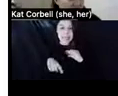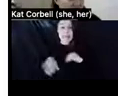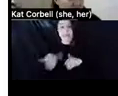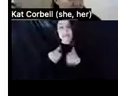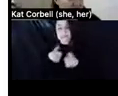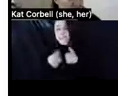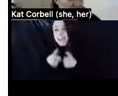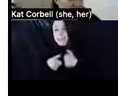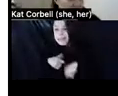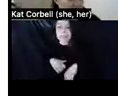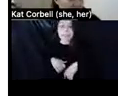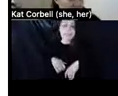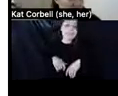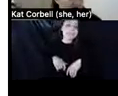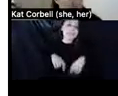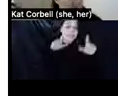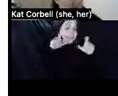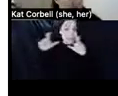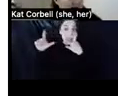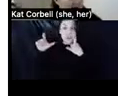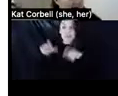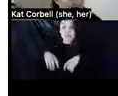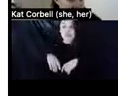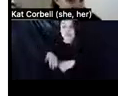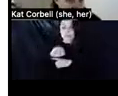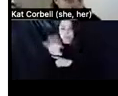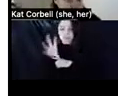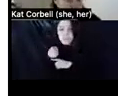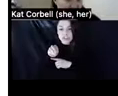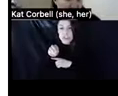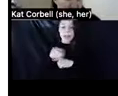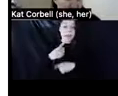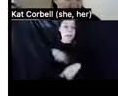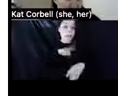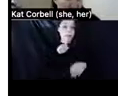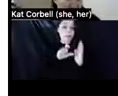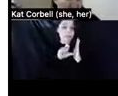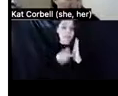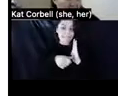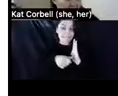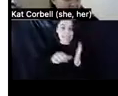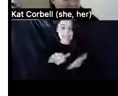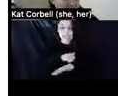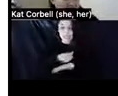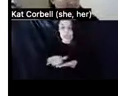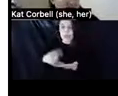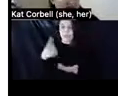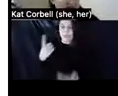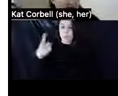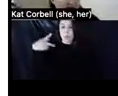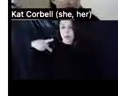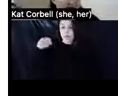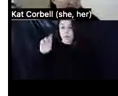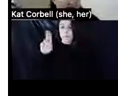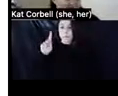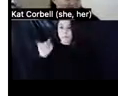photos, screenshots. One thing we emphasize as well is that New York is a one party recording state. So